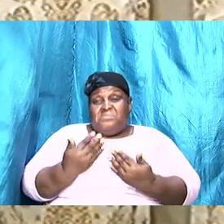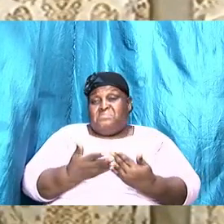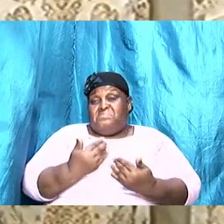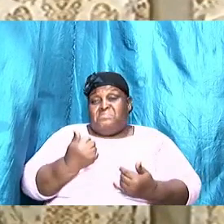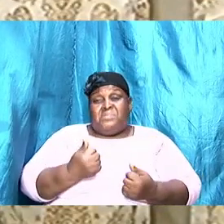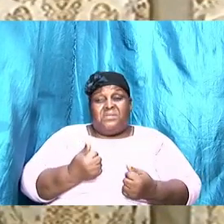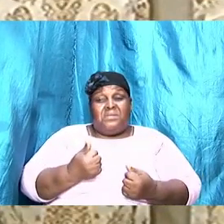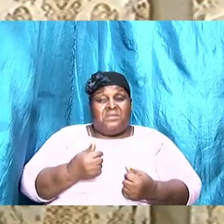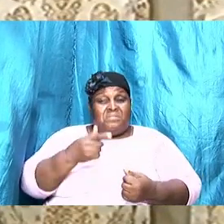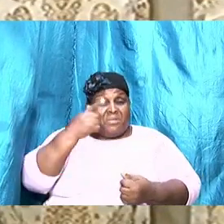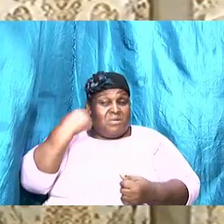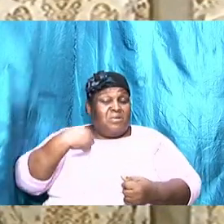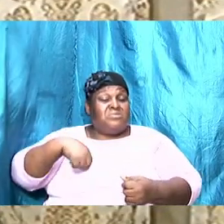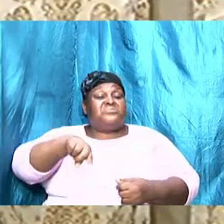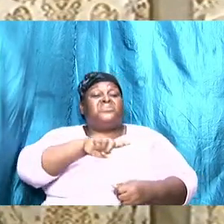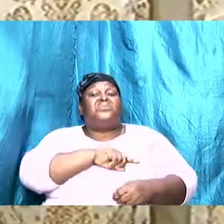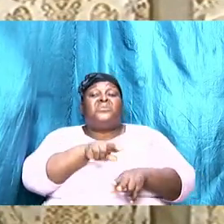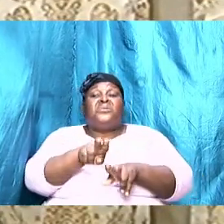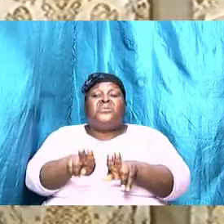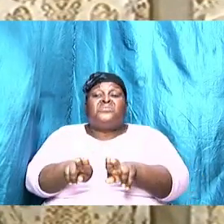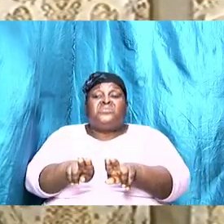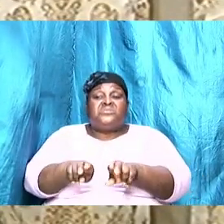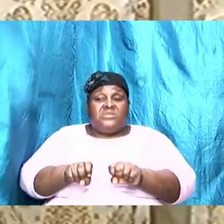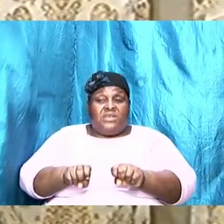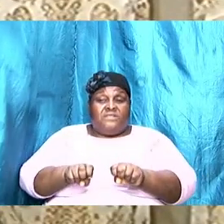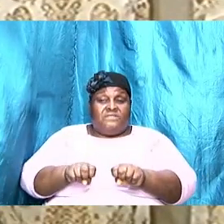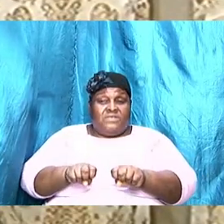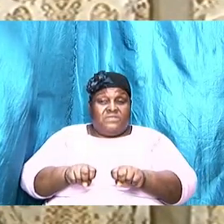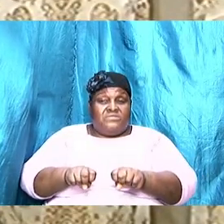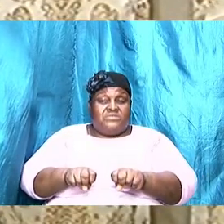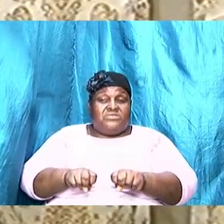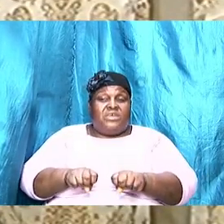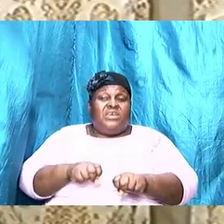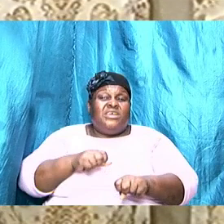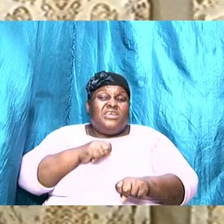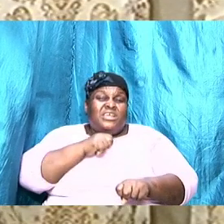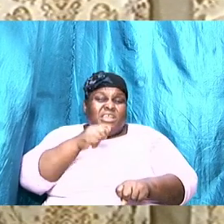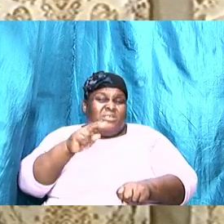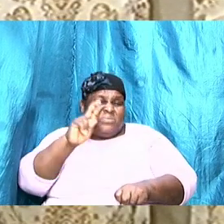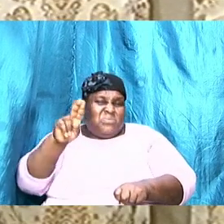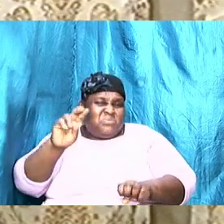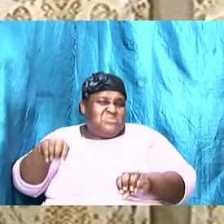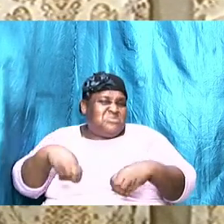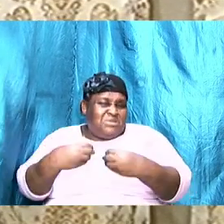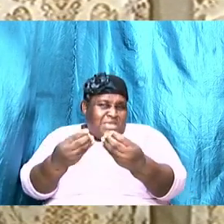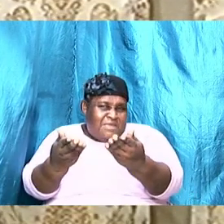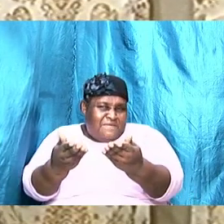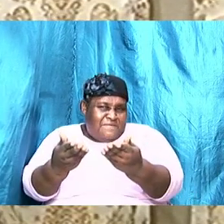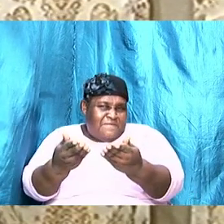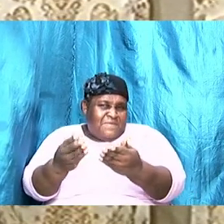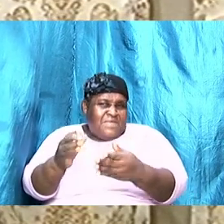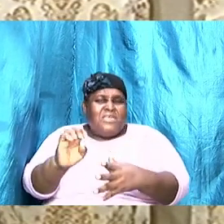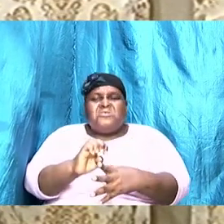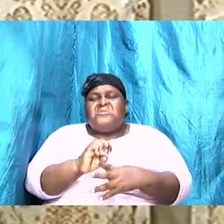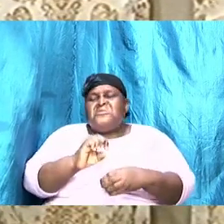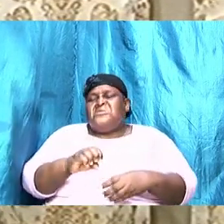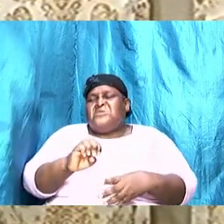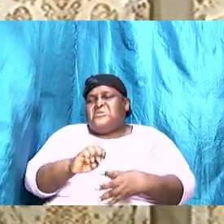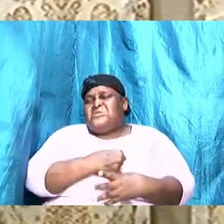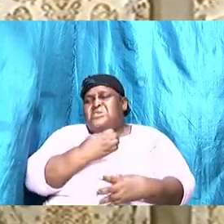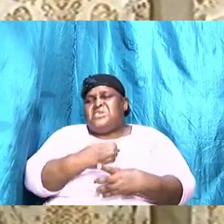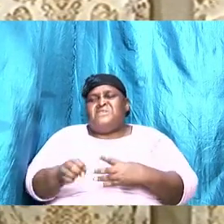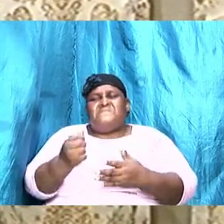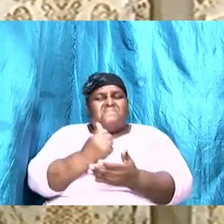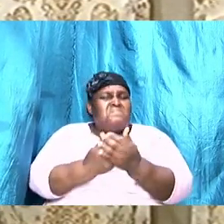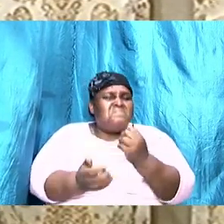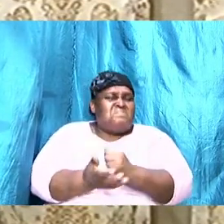and we are not accustomed to giving, even if it is sacrificial giving, even